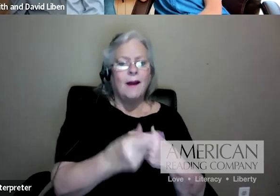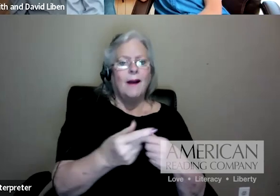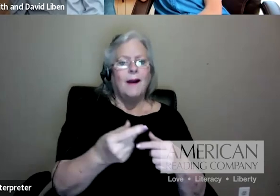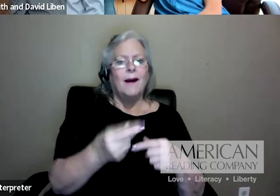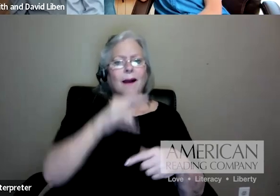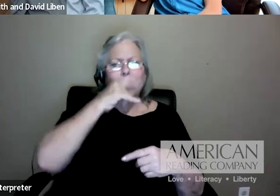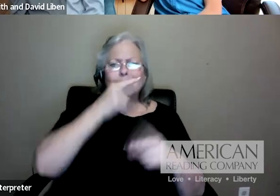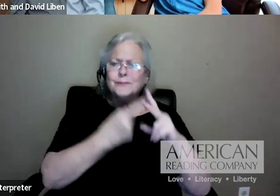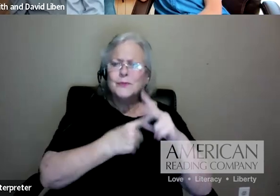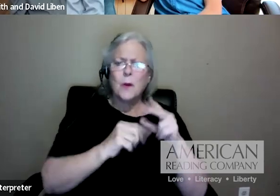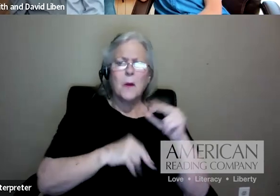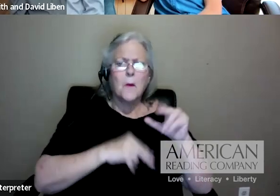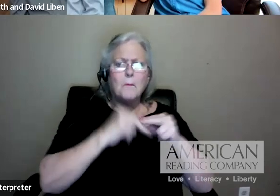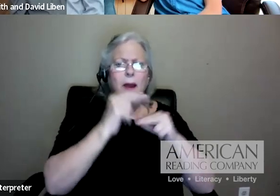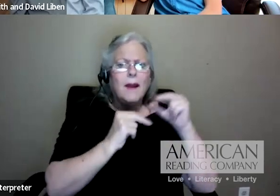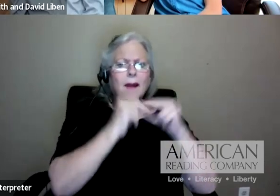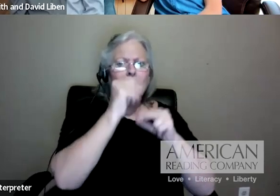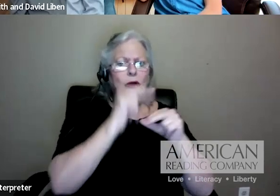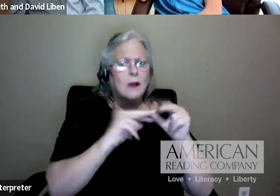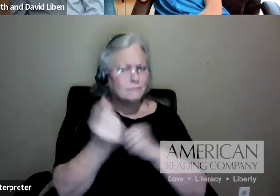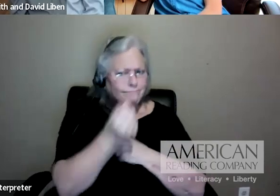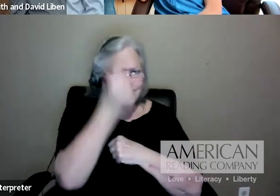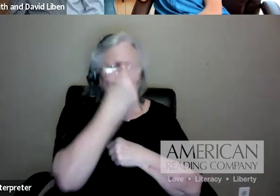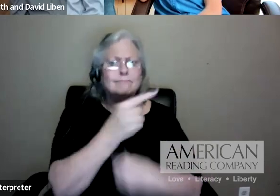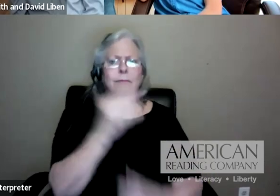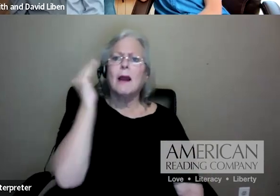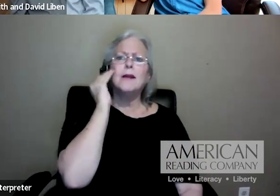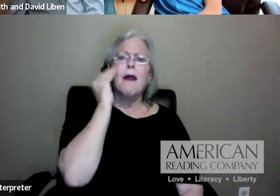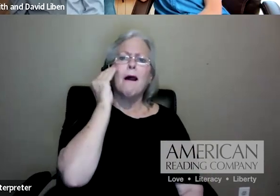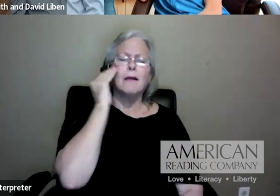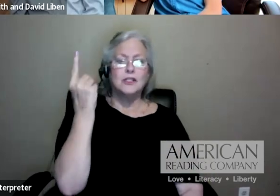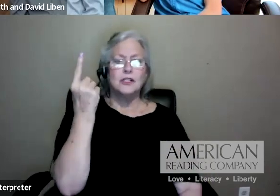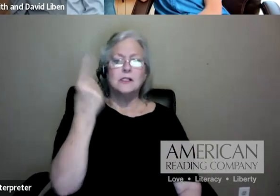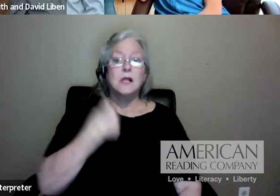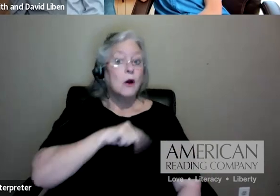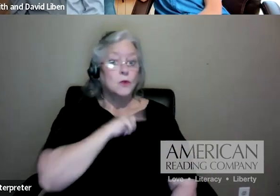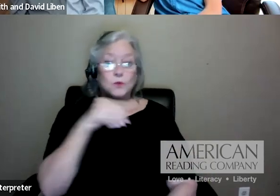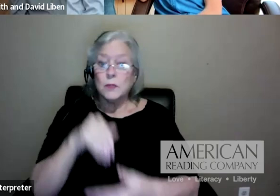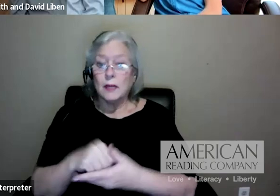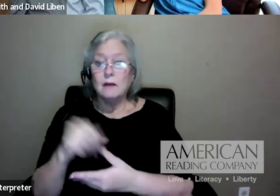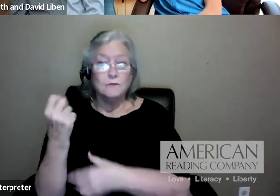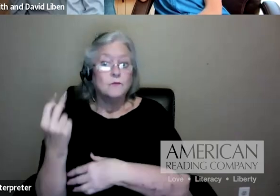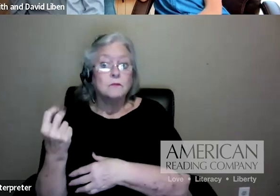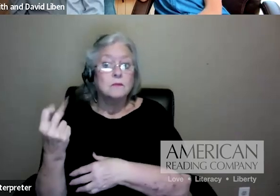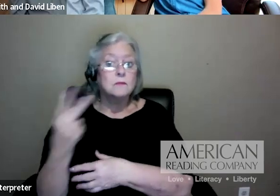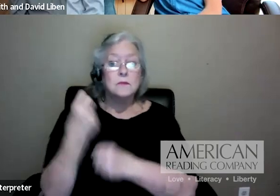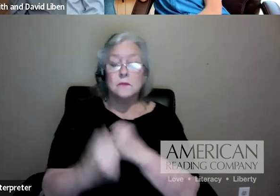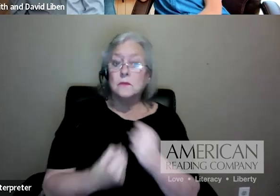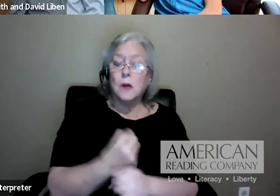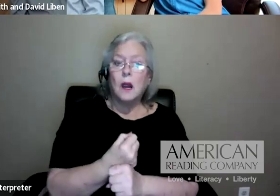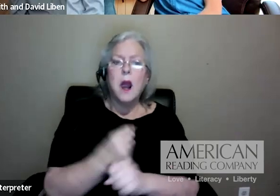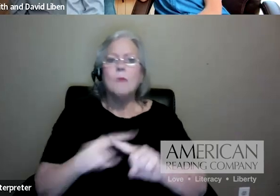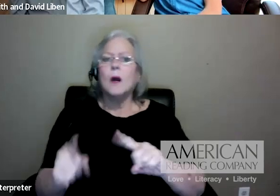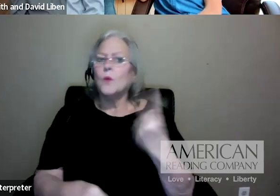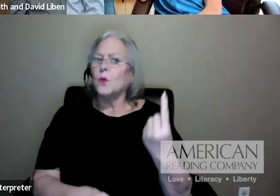as you look at it, I think that's something we all want to see because we're in it for the 12 years. But I noticed a word I didn't hear